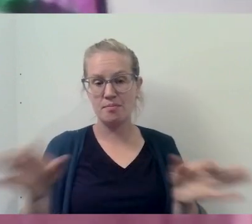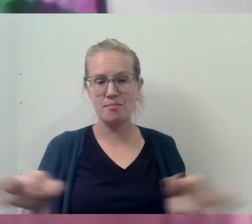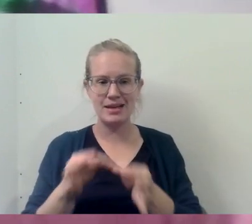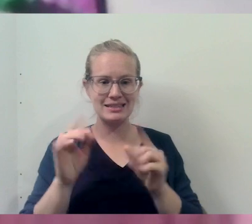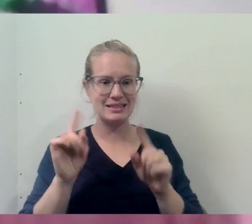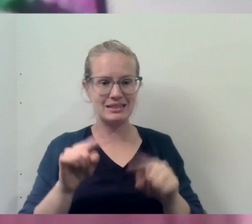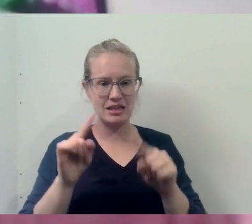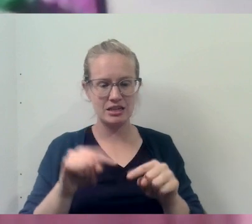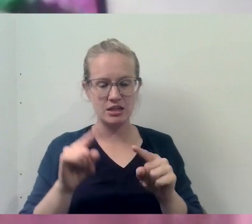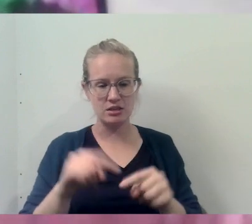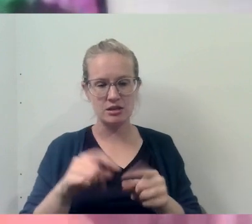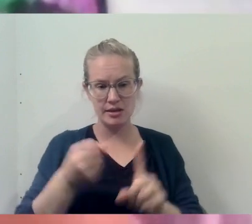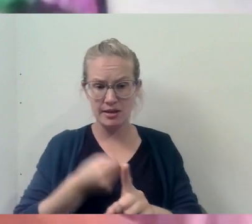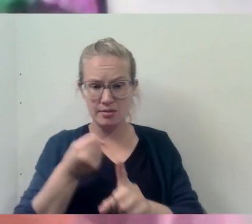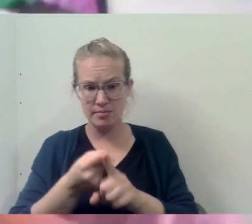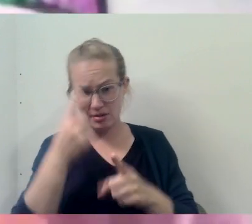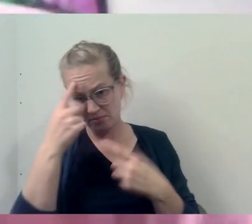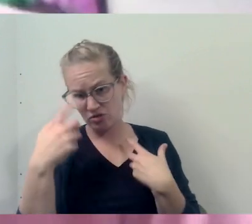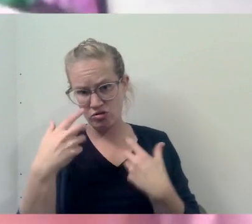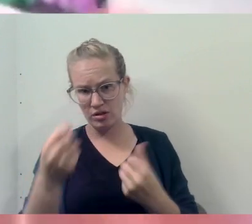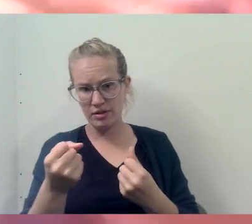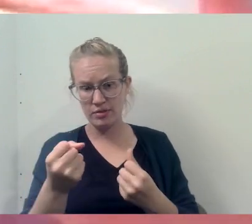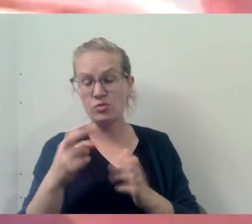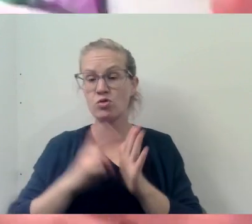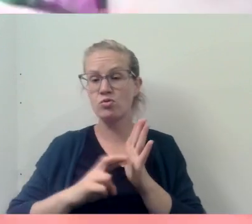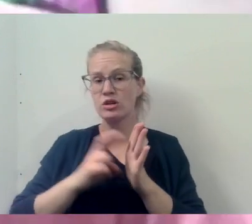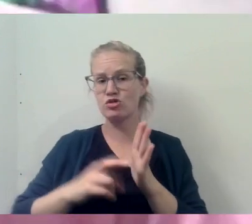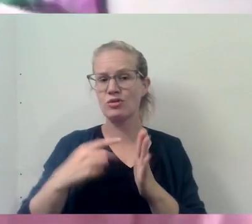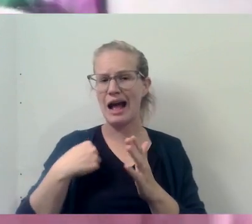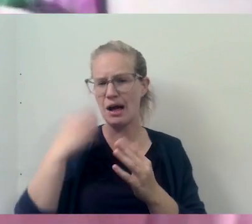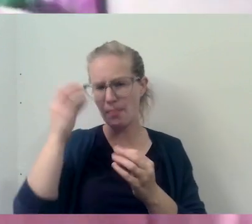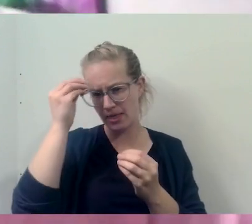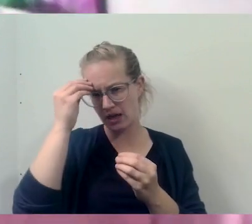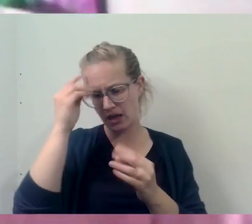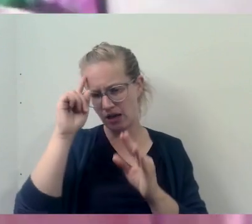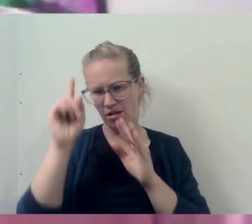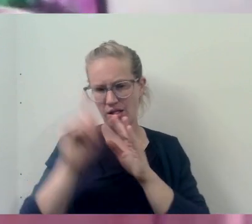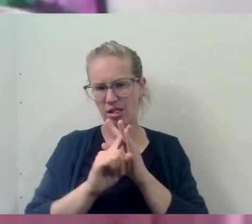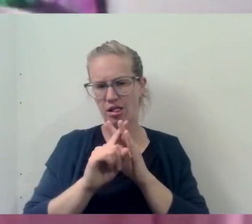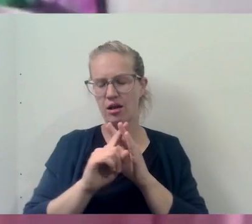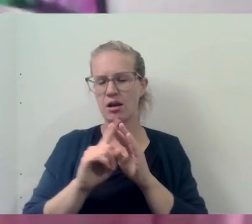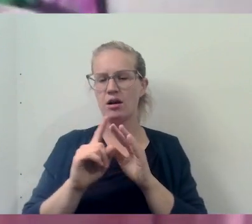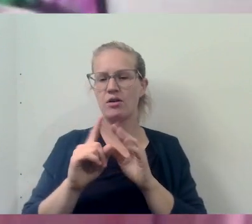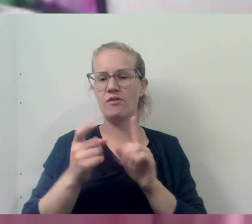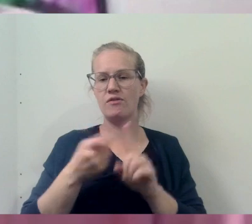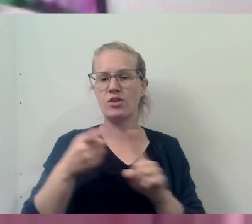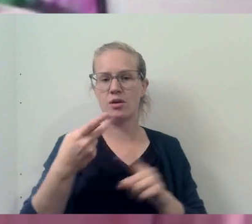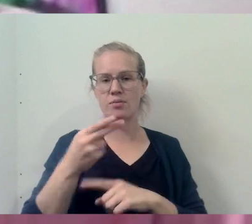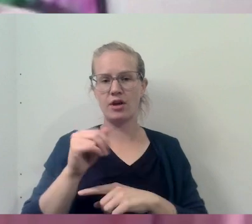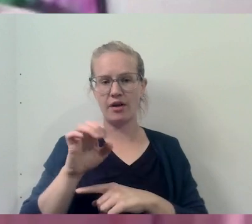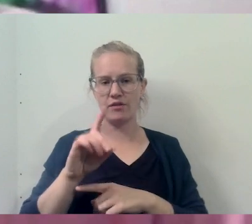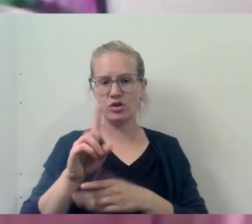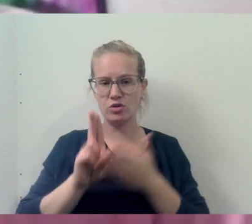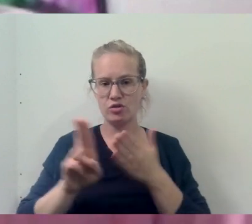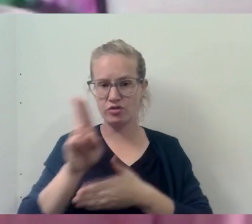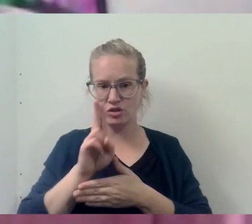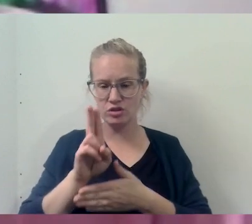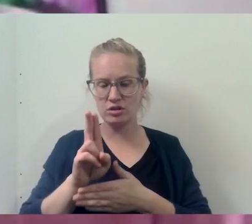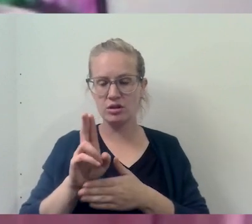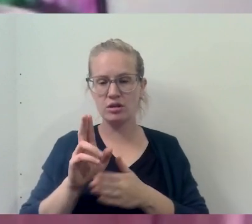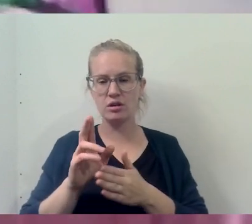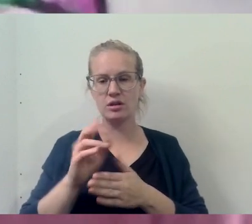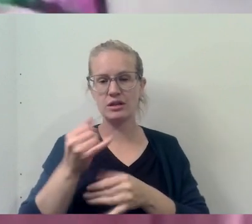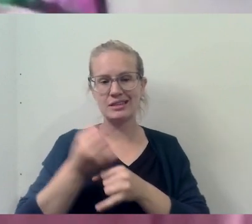attendance, impacting mental health. The research that I was thinking about when we were talking about that comes out of Harvard University. There's,